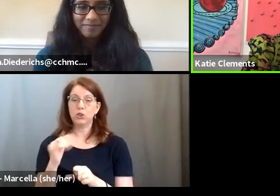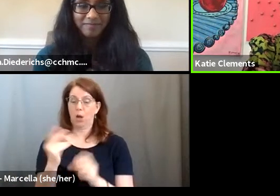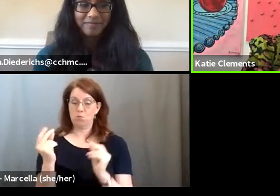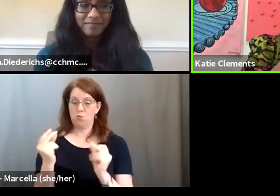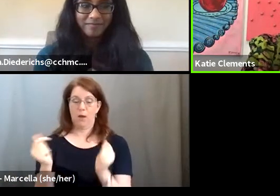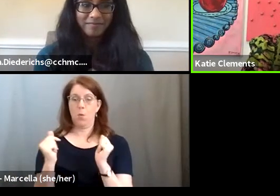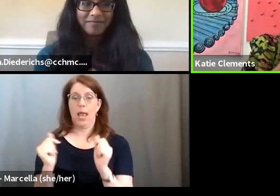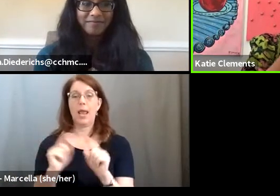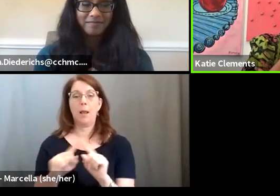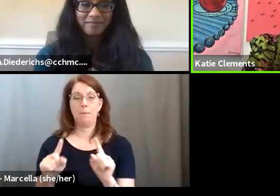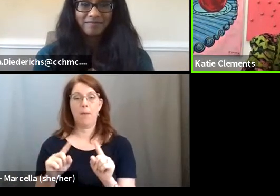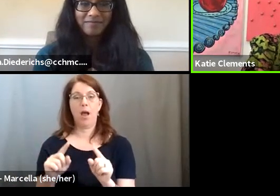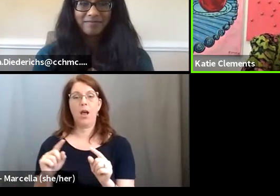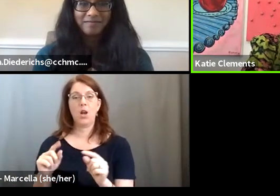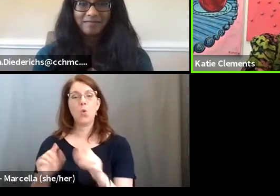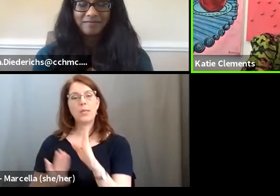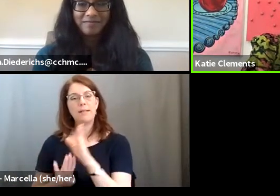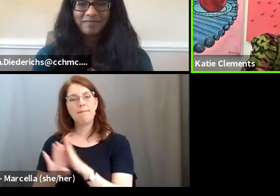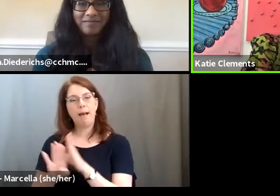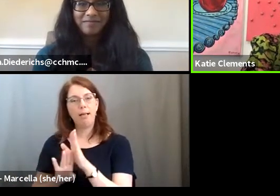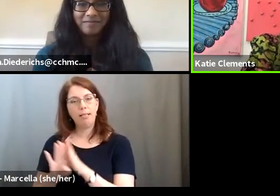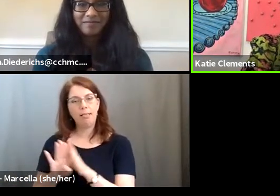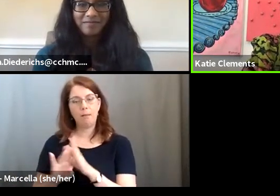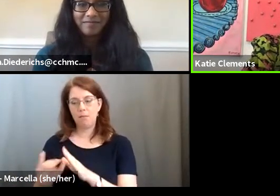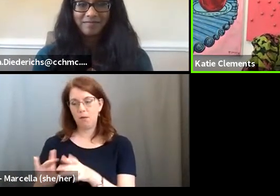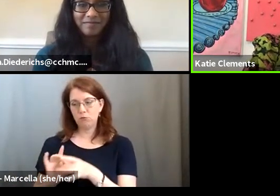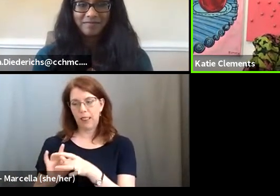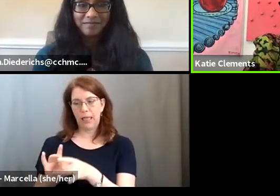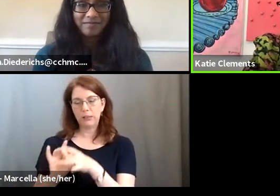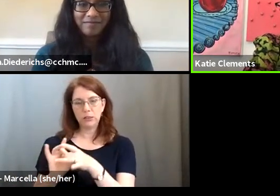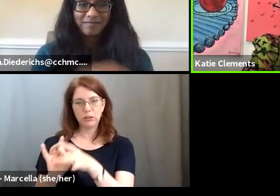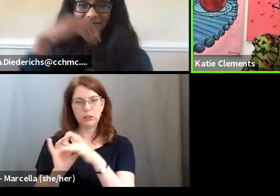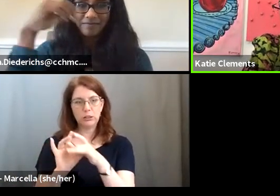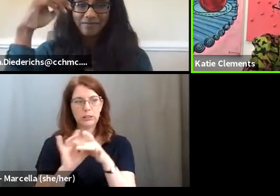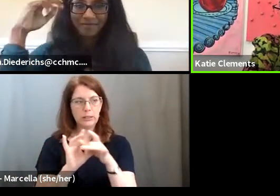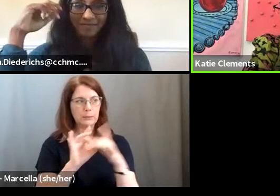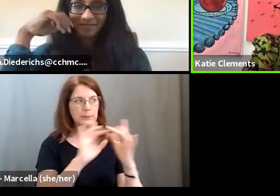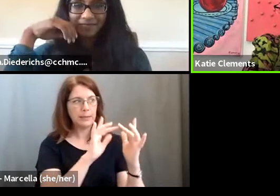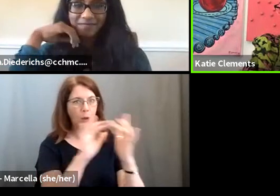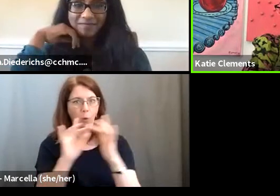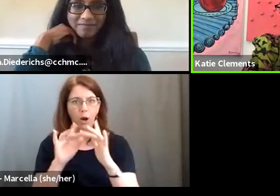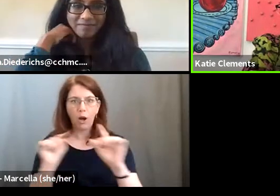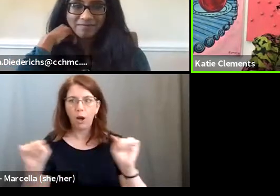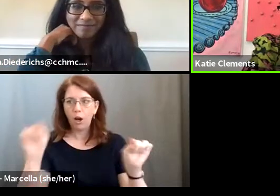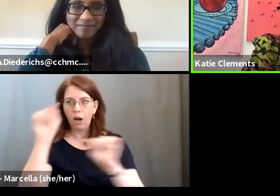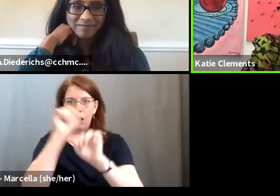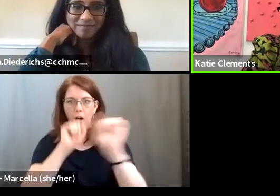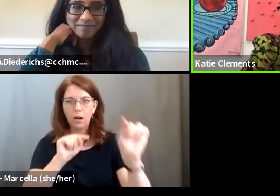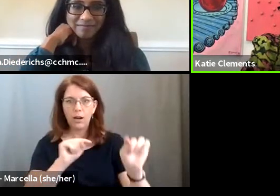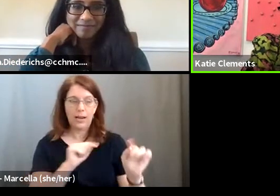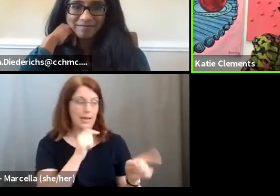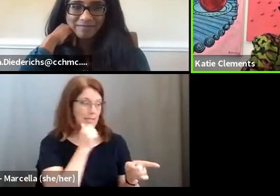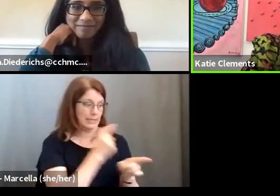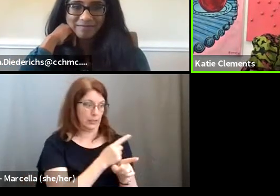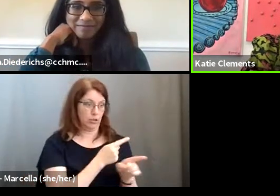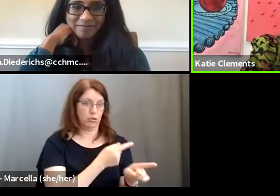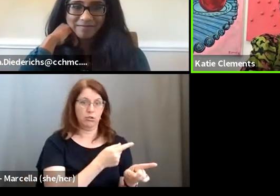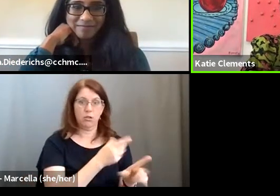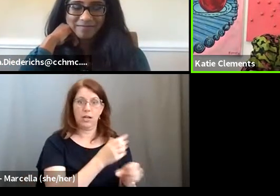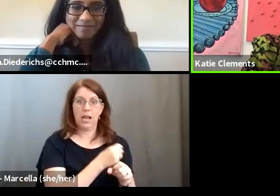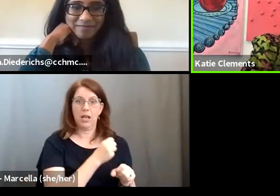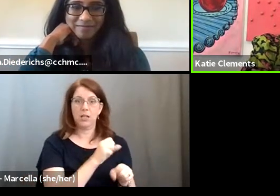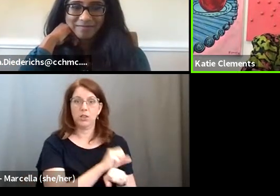we were able to cultivate those relationships with people in the design community. And my sister got a job at